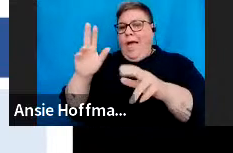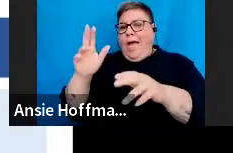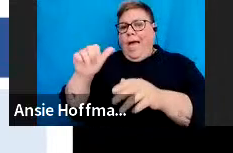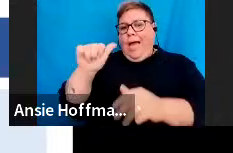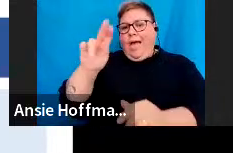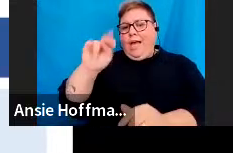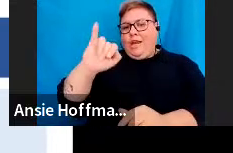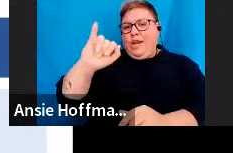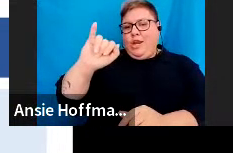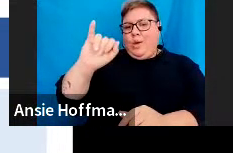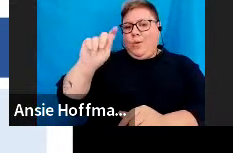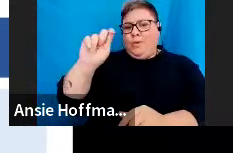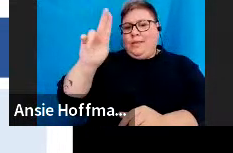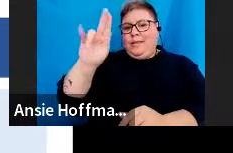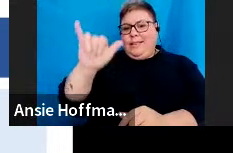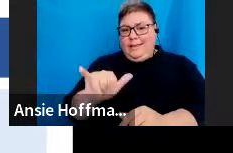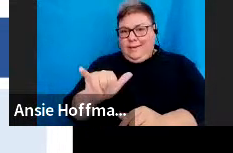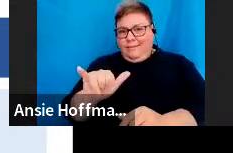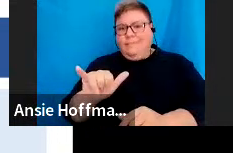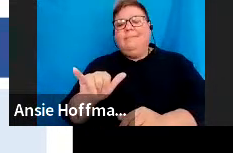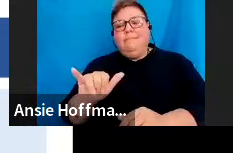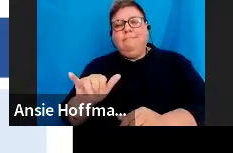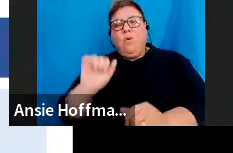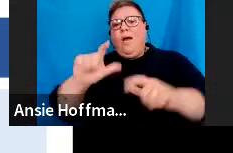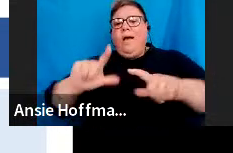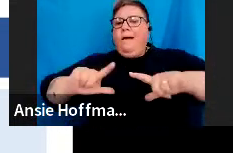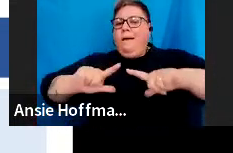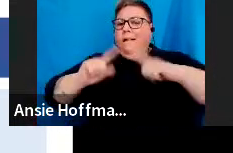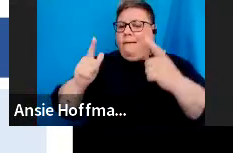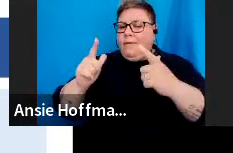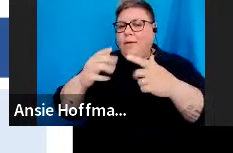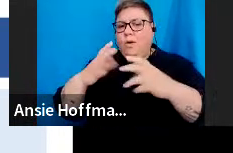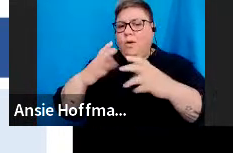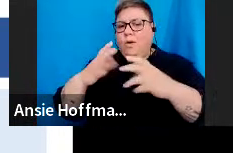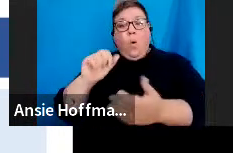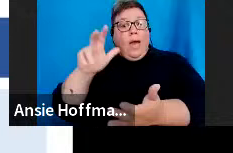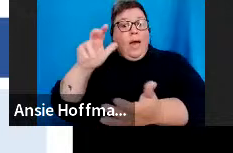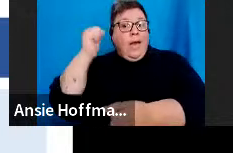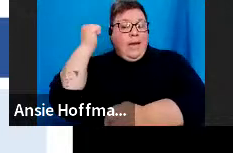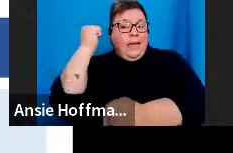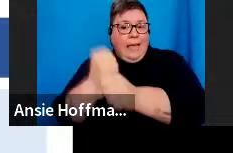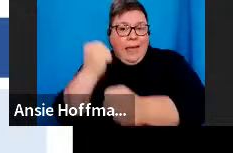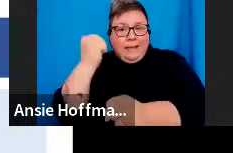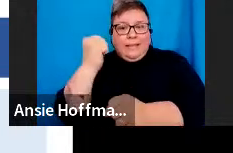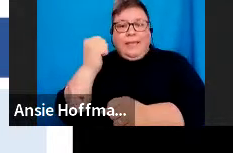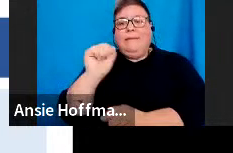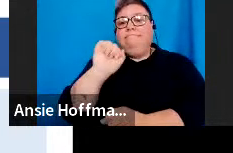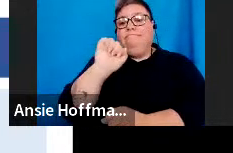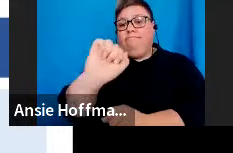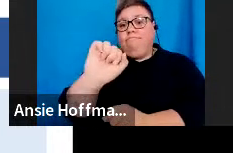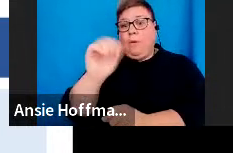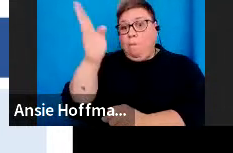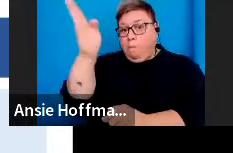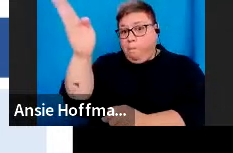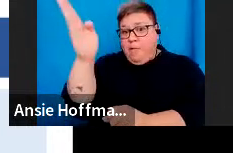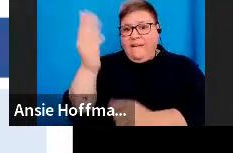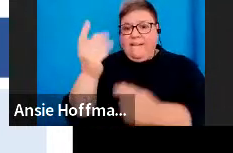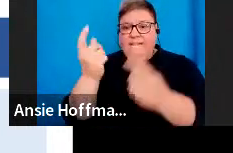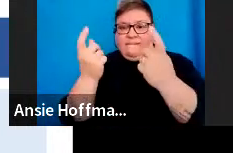value of the annuity of each annuity living and or guaranteed and or remaining in the fund must be